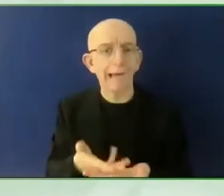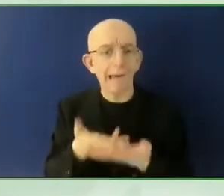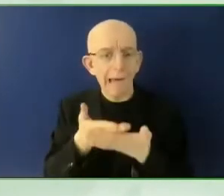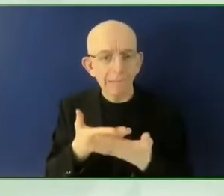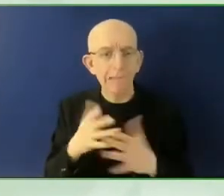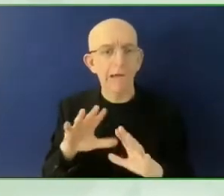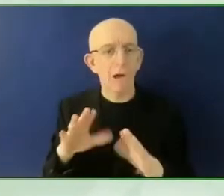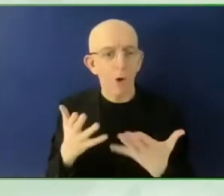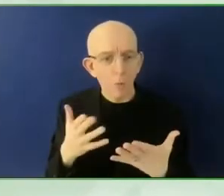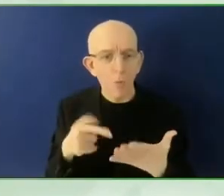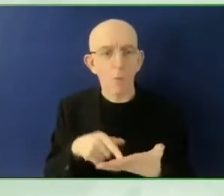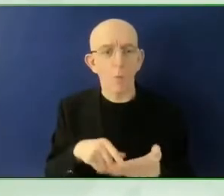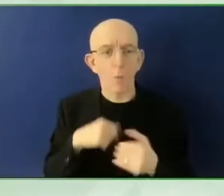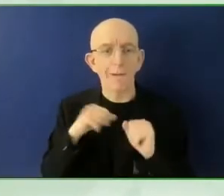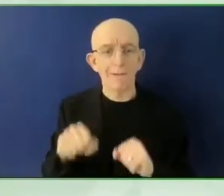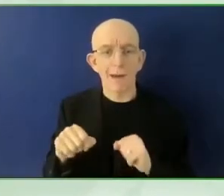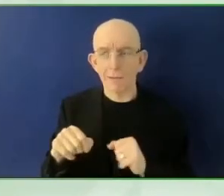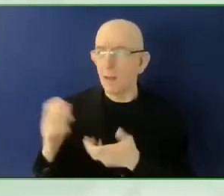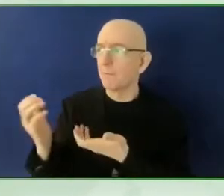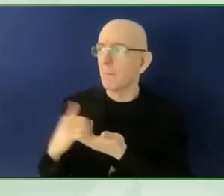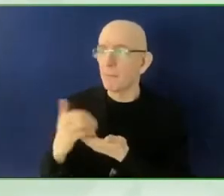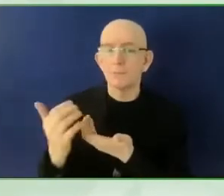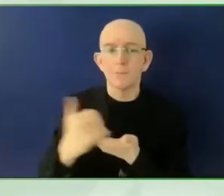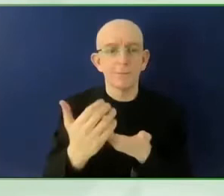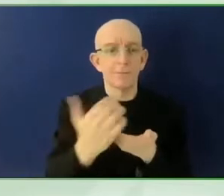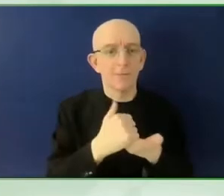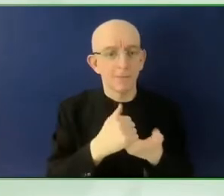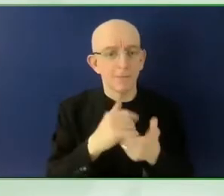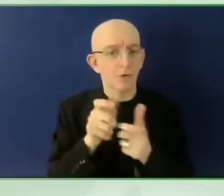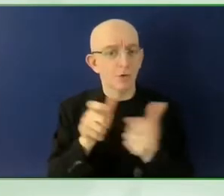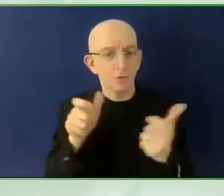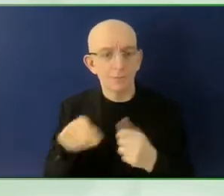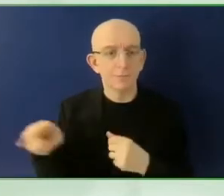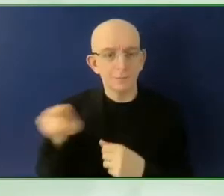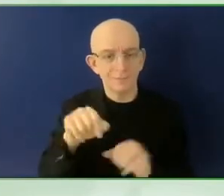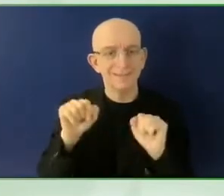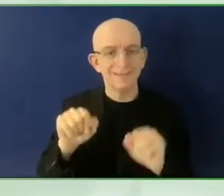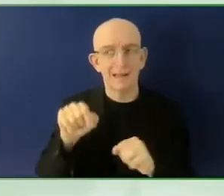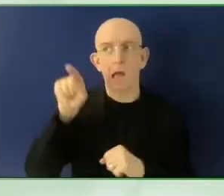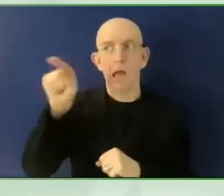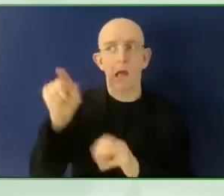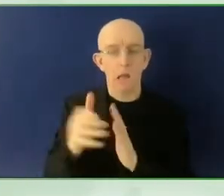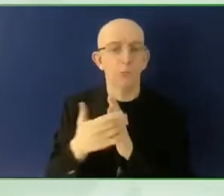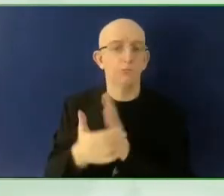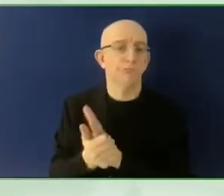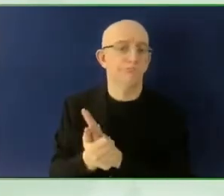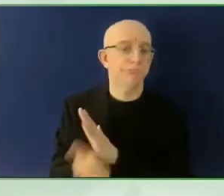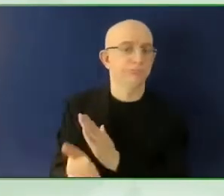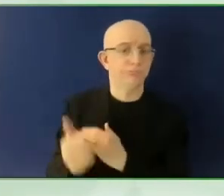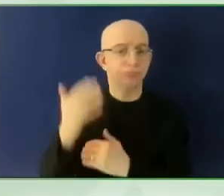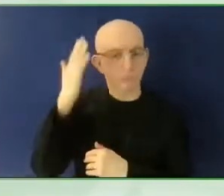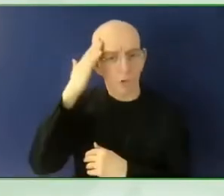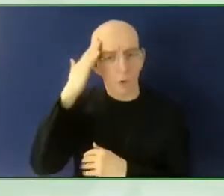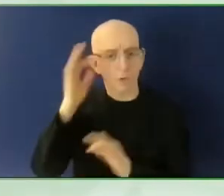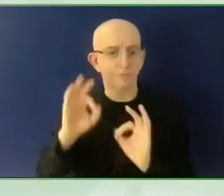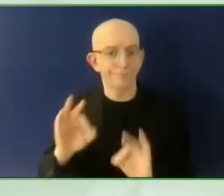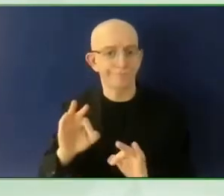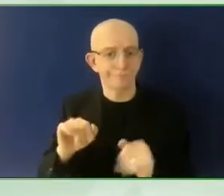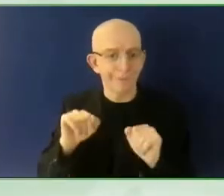you are, let's say, locked out of your Gmail account, you can contact Google anywhere in the world